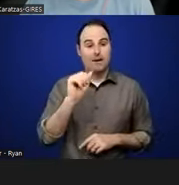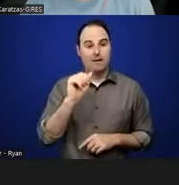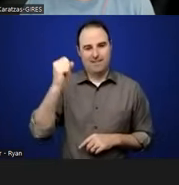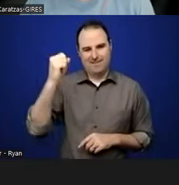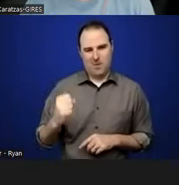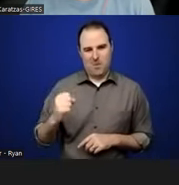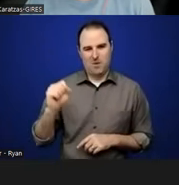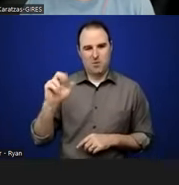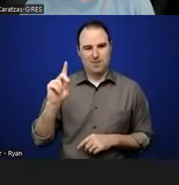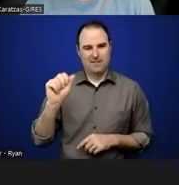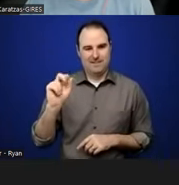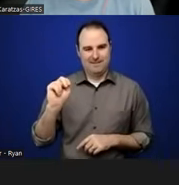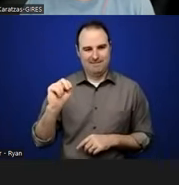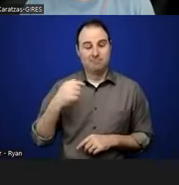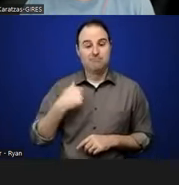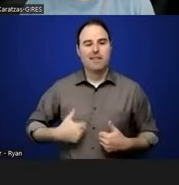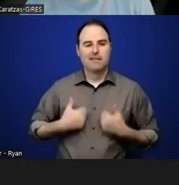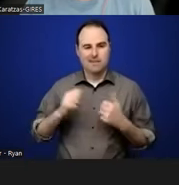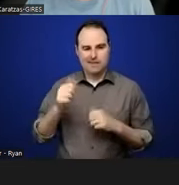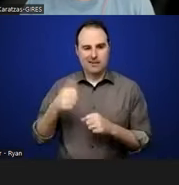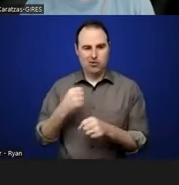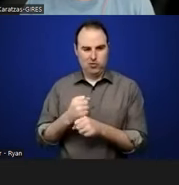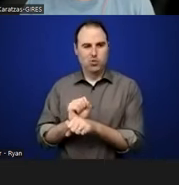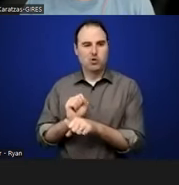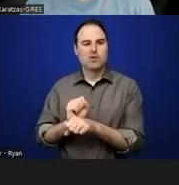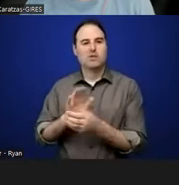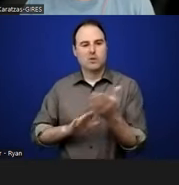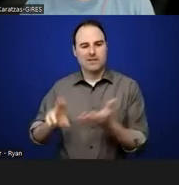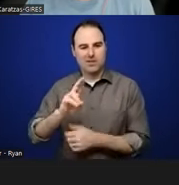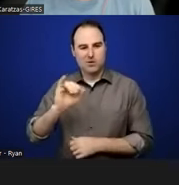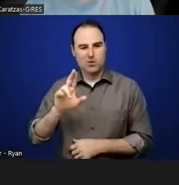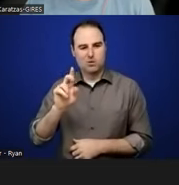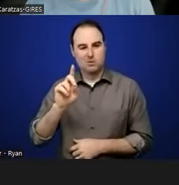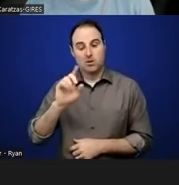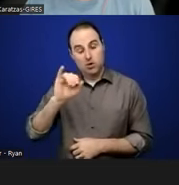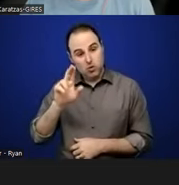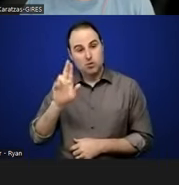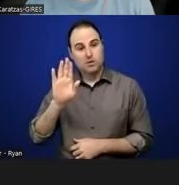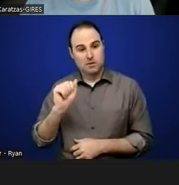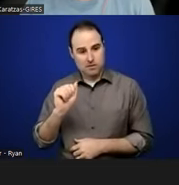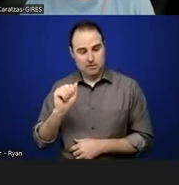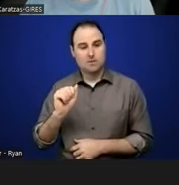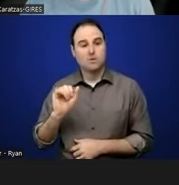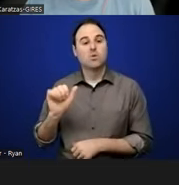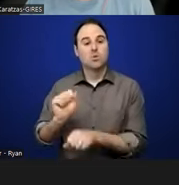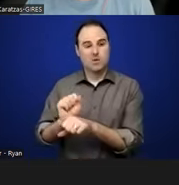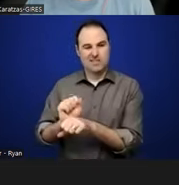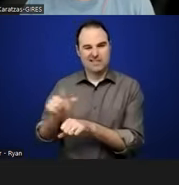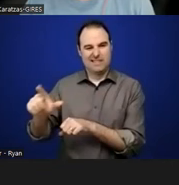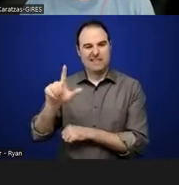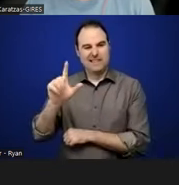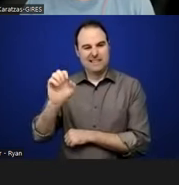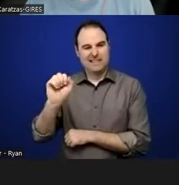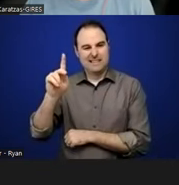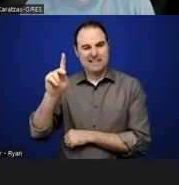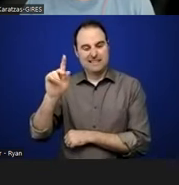about 10 years working at the university of Juba and also at an organization called leaky carry collective and leaky carry means